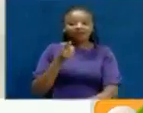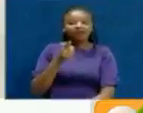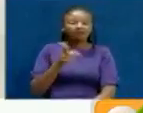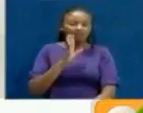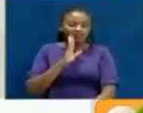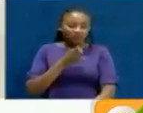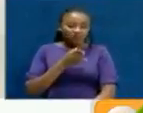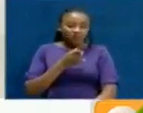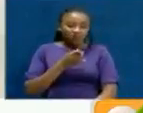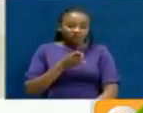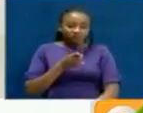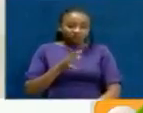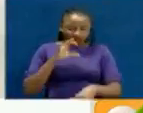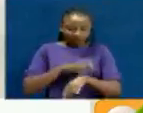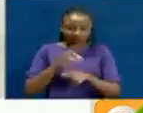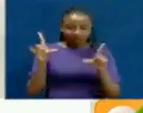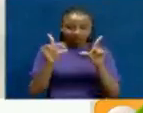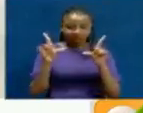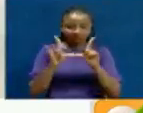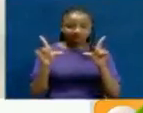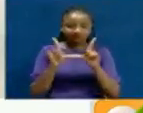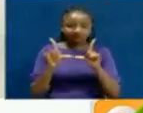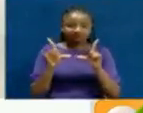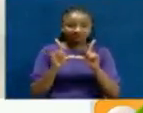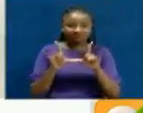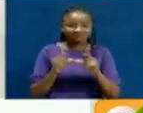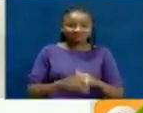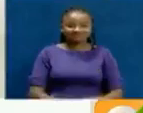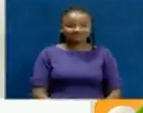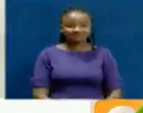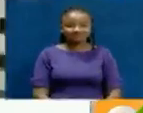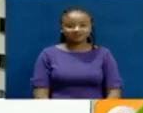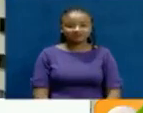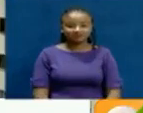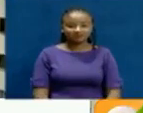owners from potential exploitation from building owners as Faisal Ahmed reports.